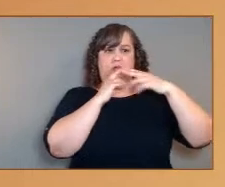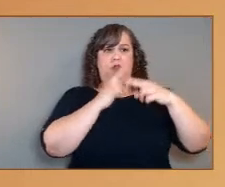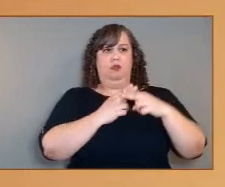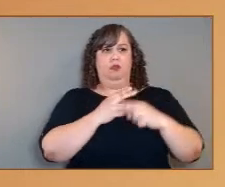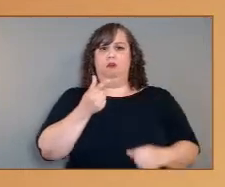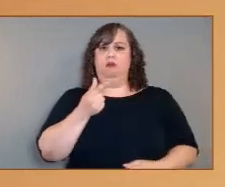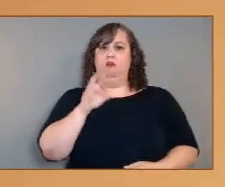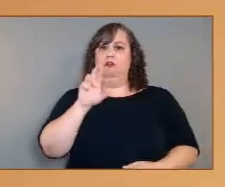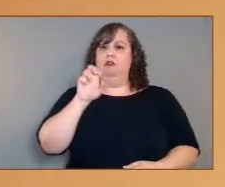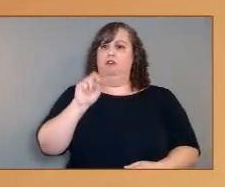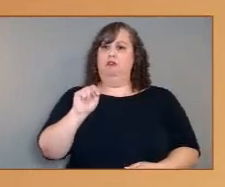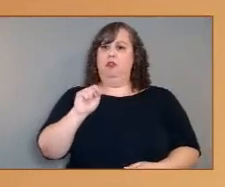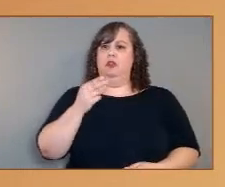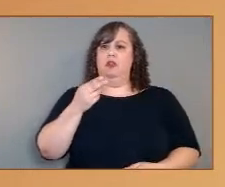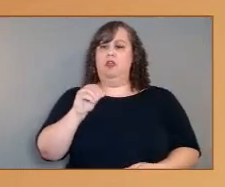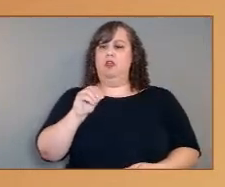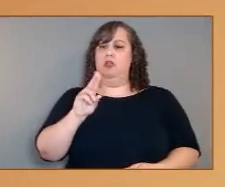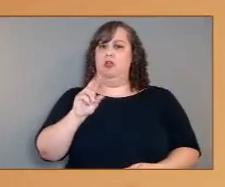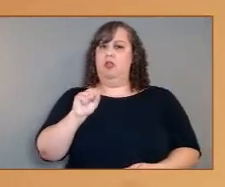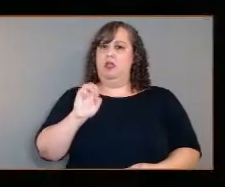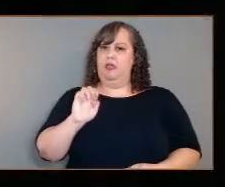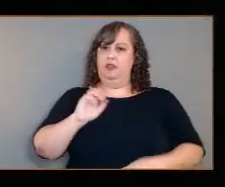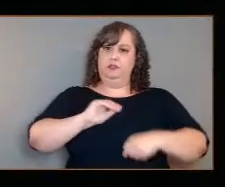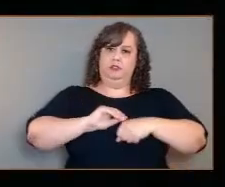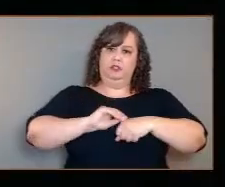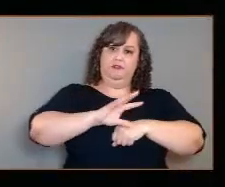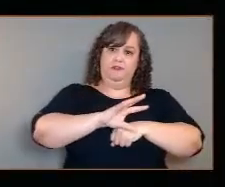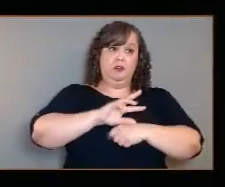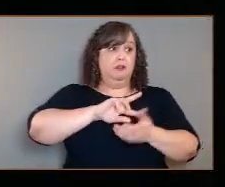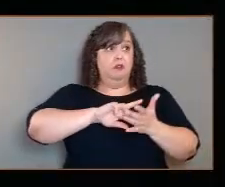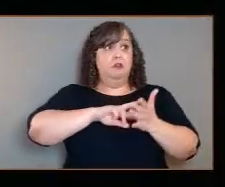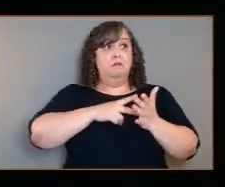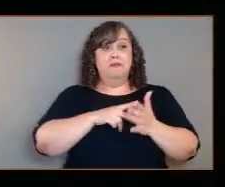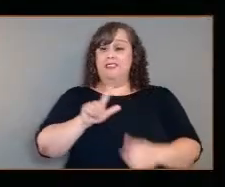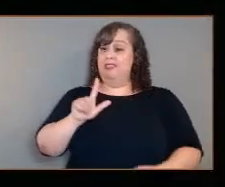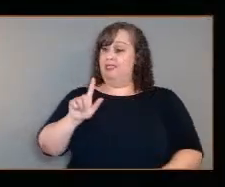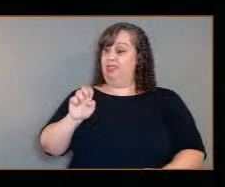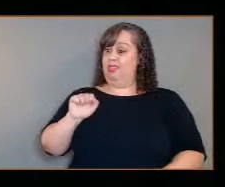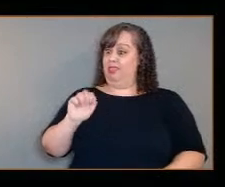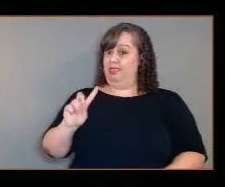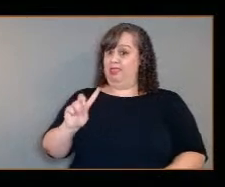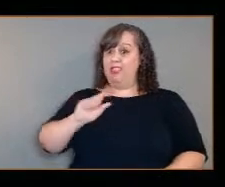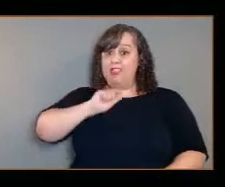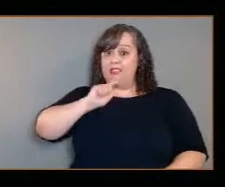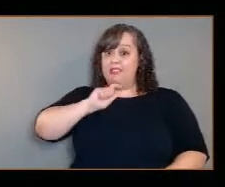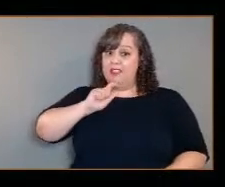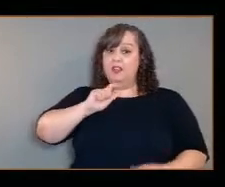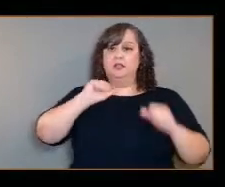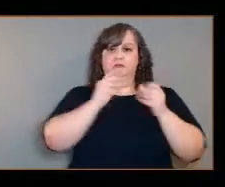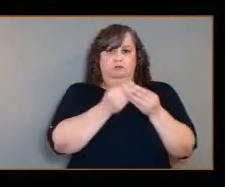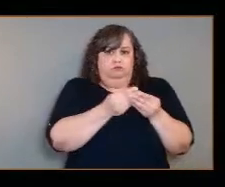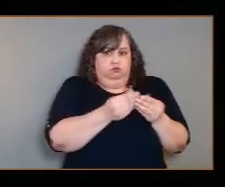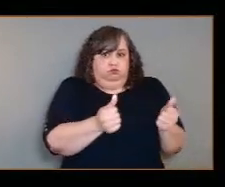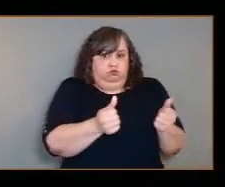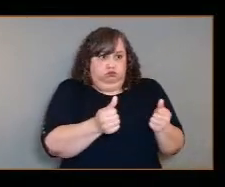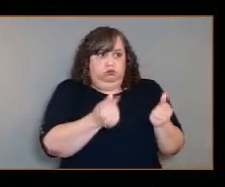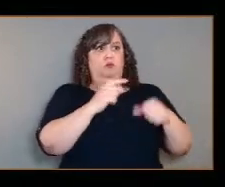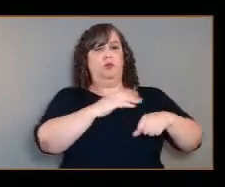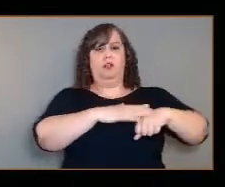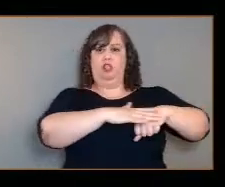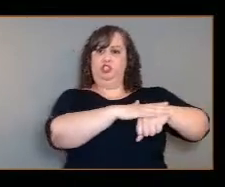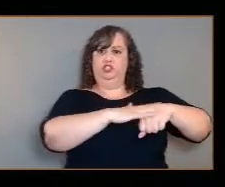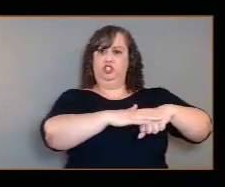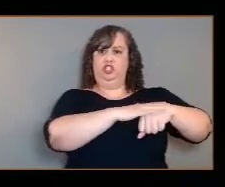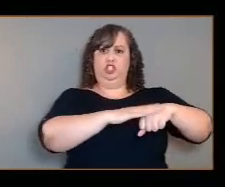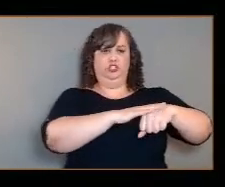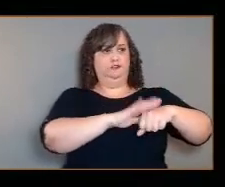even melt lead on the surface. Tell us about that. It's absolutely incredible. what's so puzz